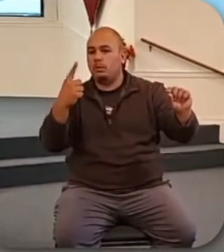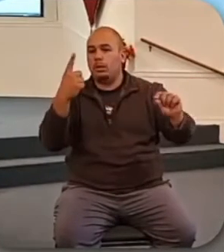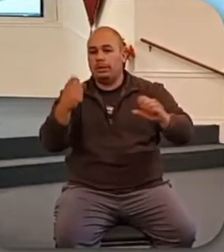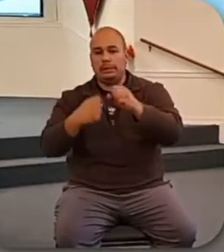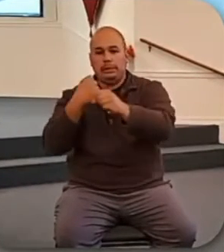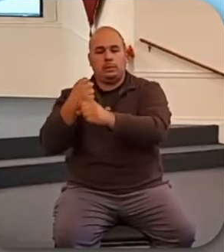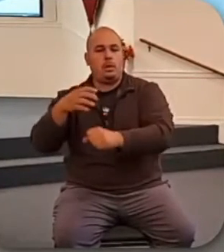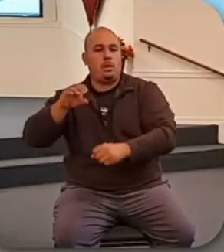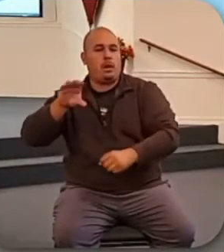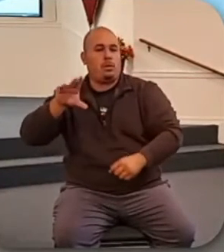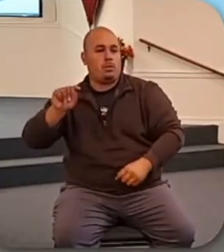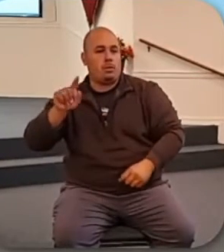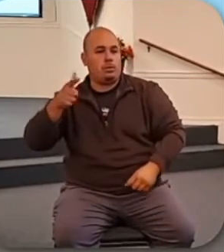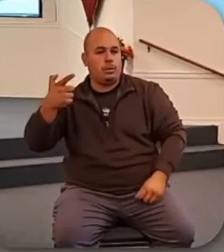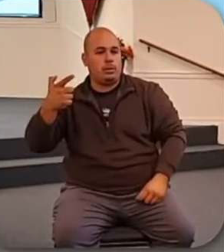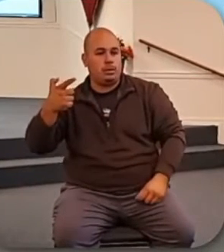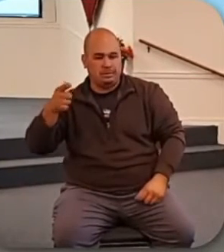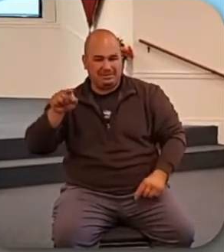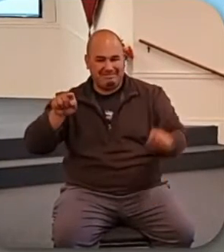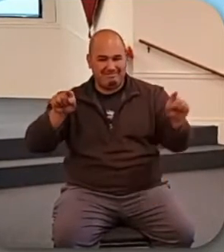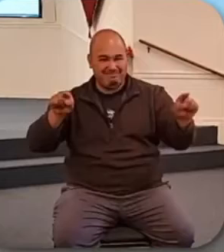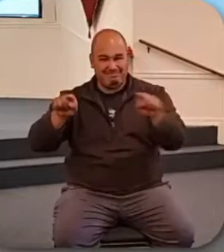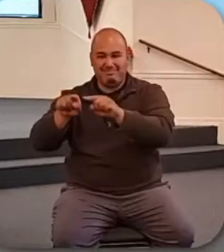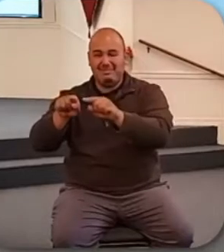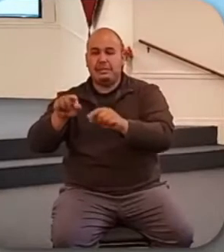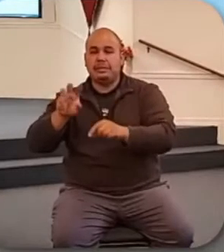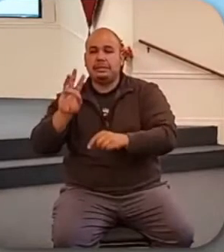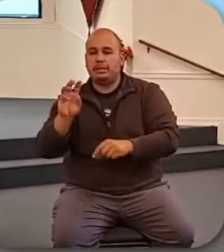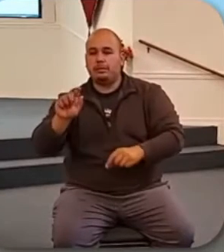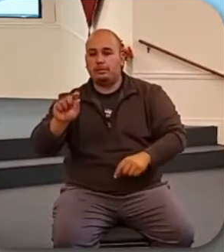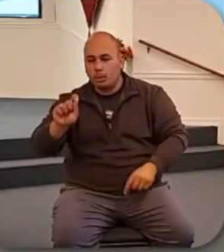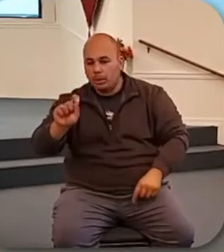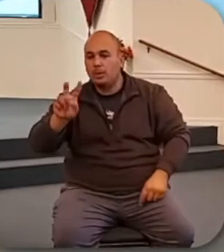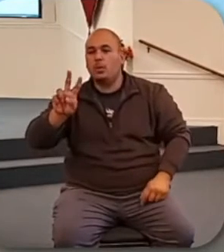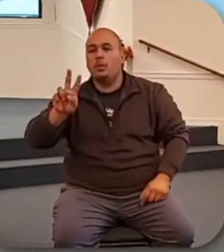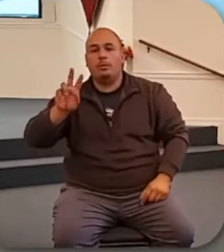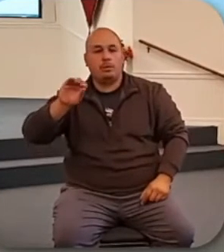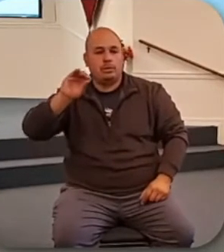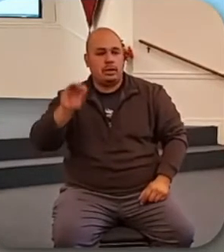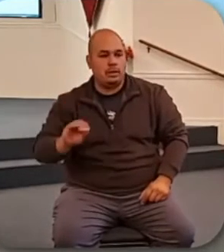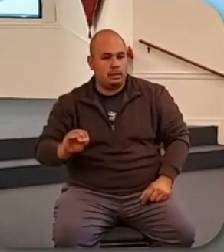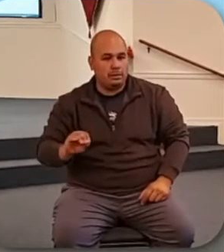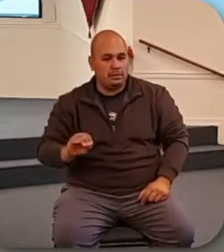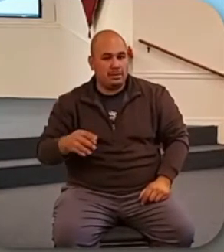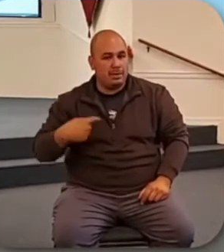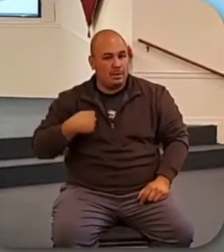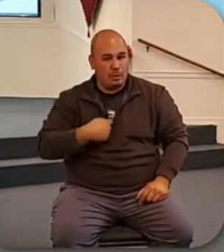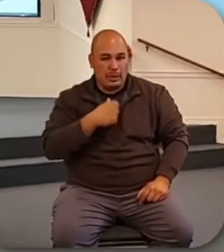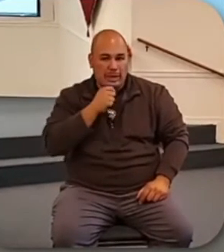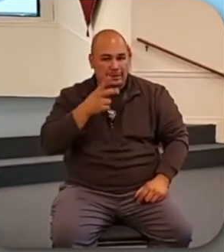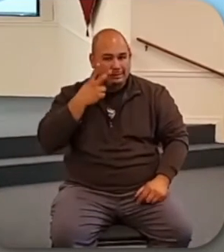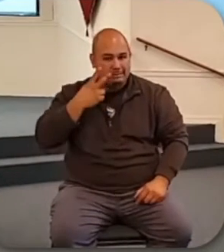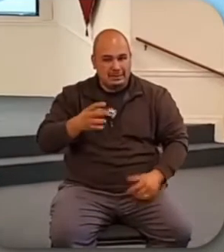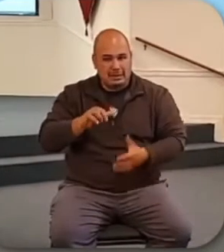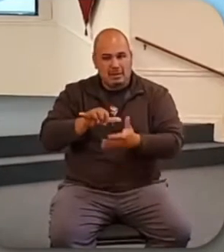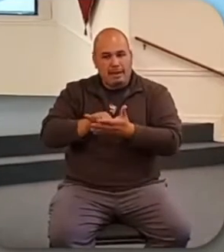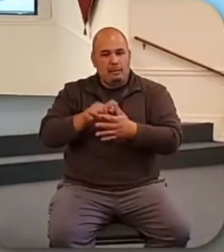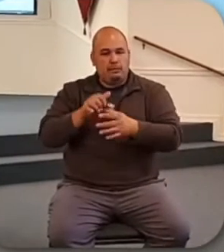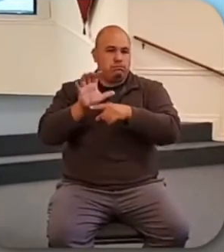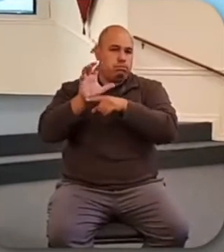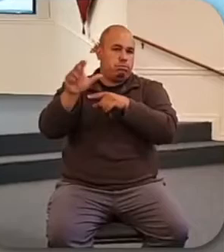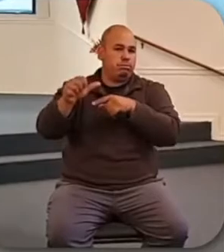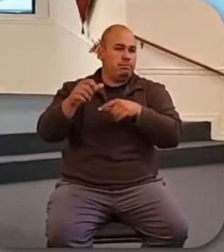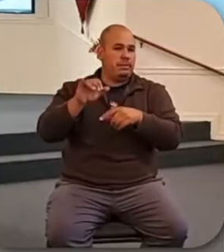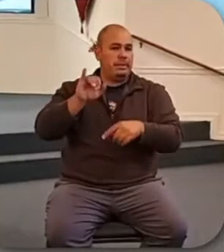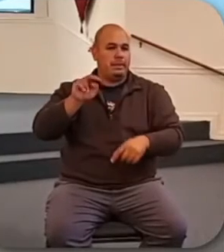early 90s, for those of you old enough to remember back that far. And really, I mean, we haven't seen serious inflation, maybe like this,